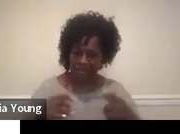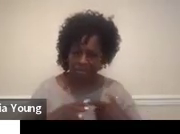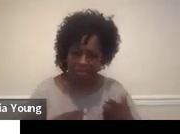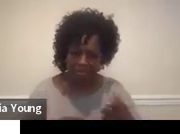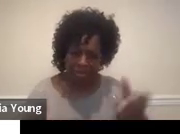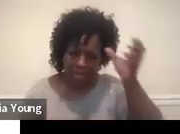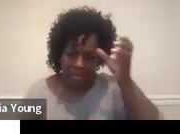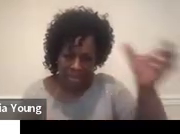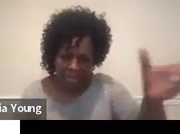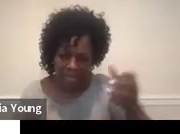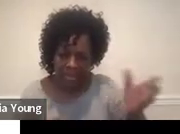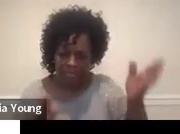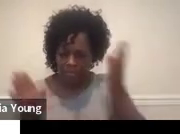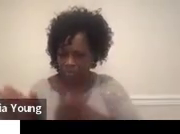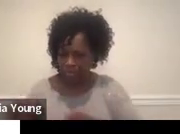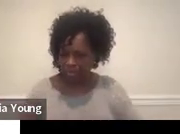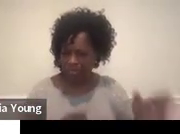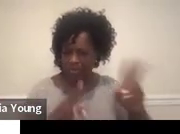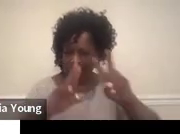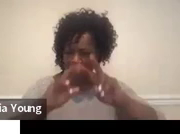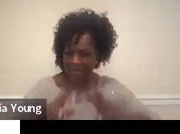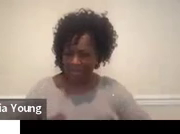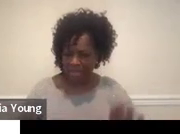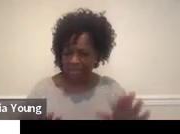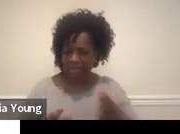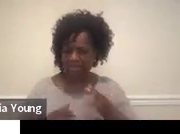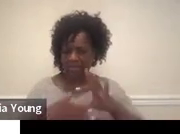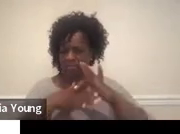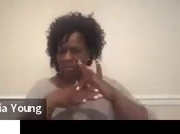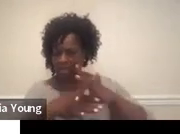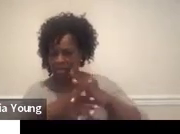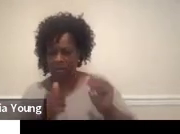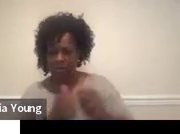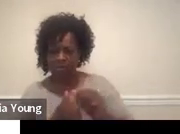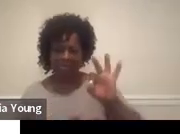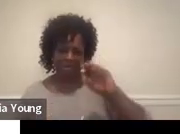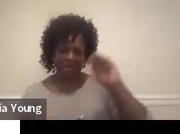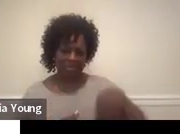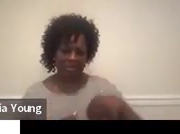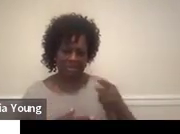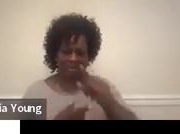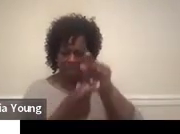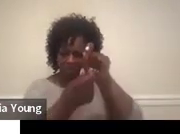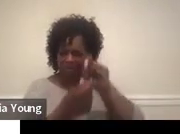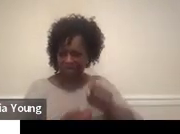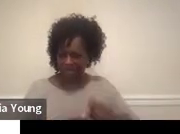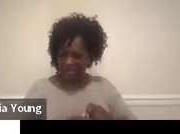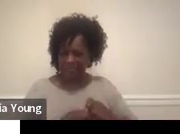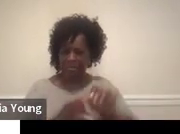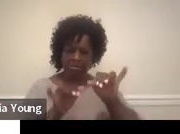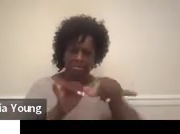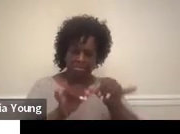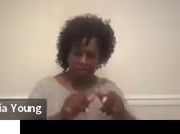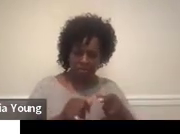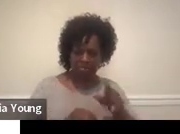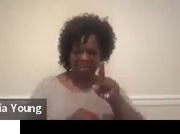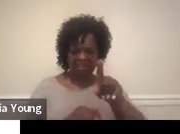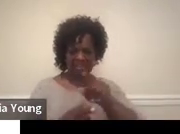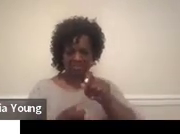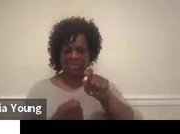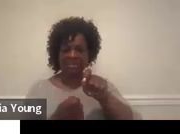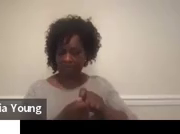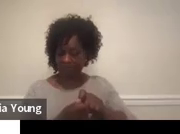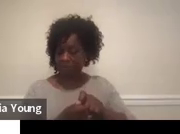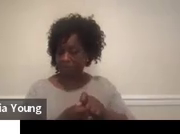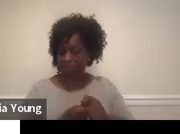through organized analysis of content with 90% accuracy as measured by district adoption writing